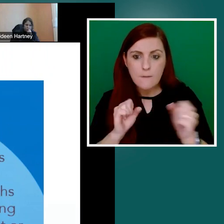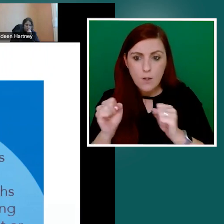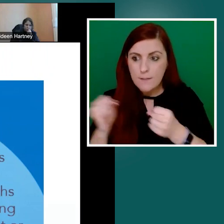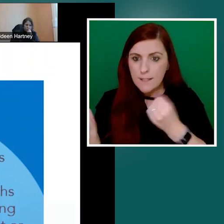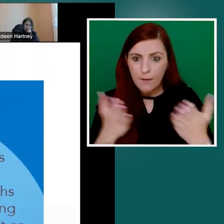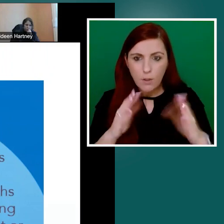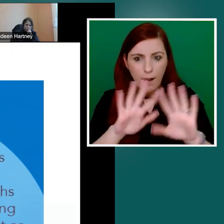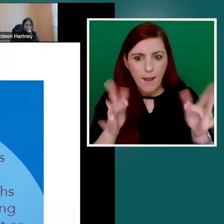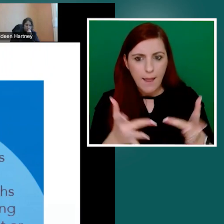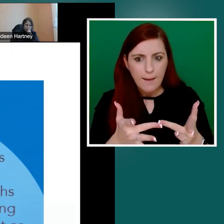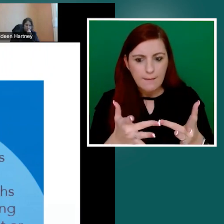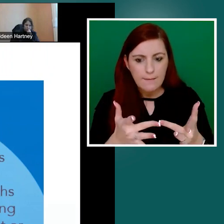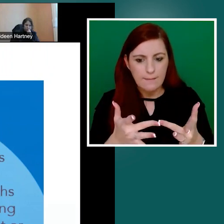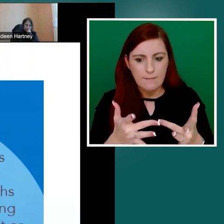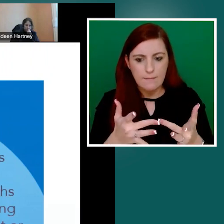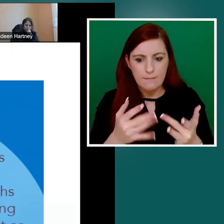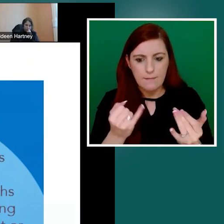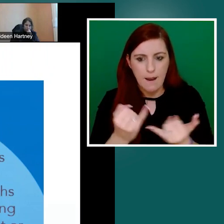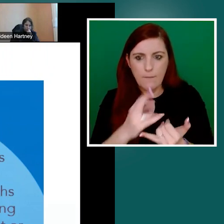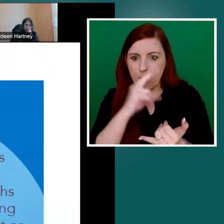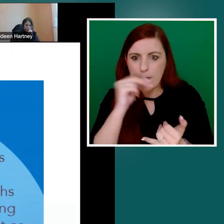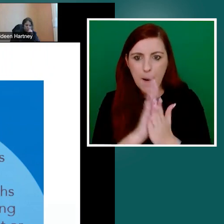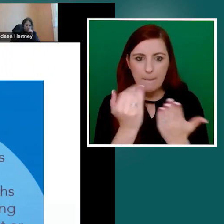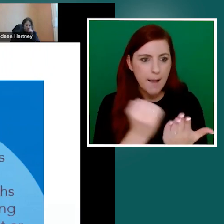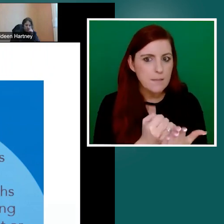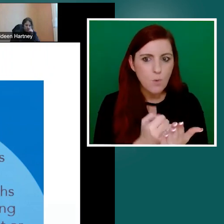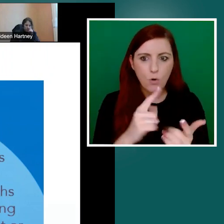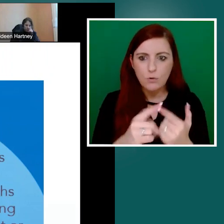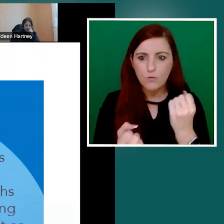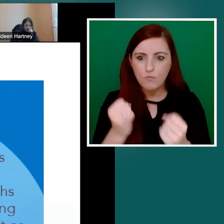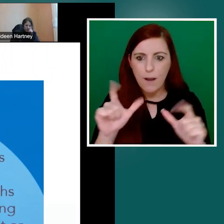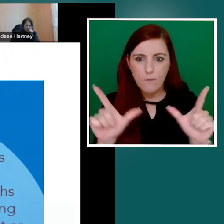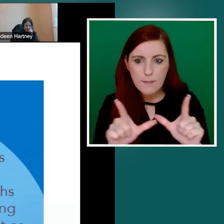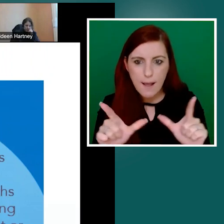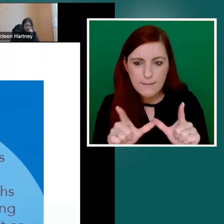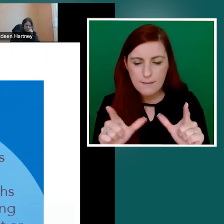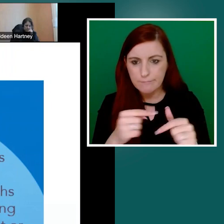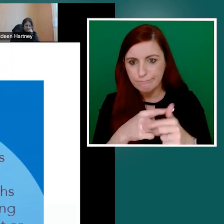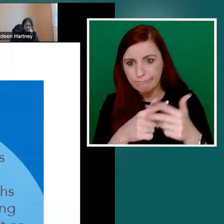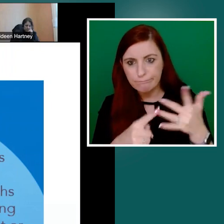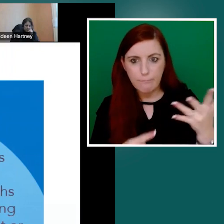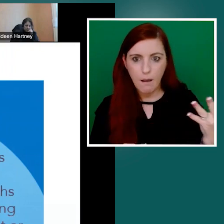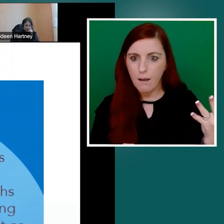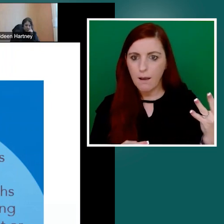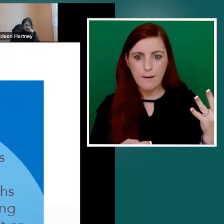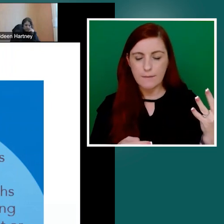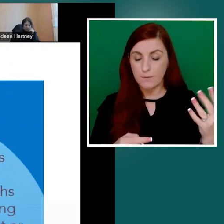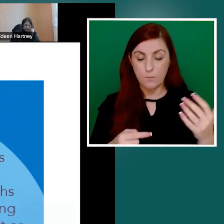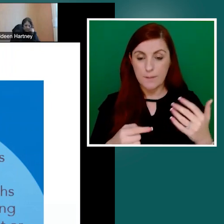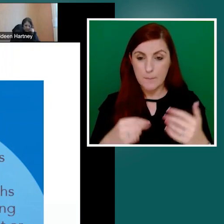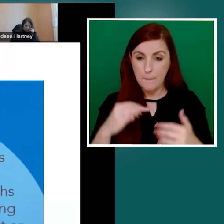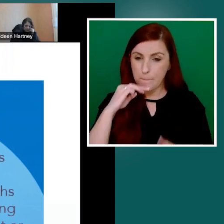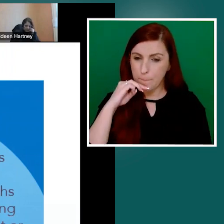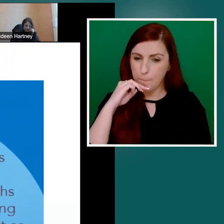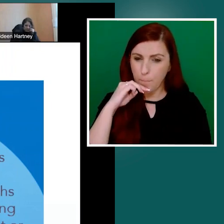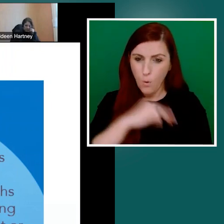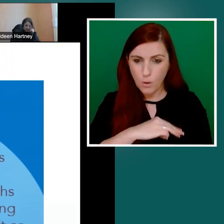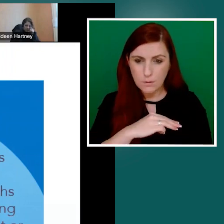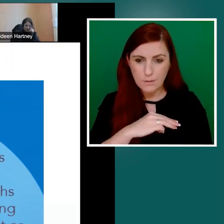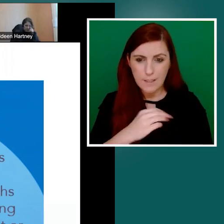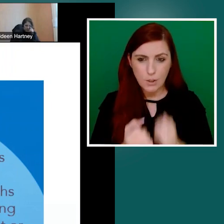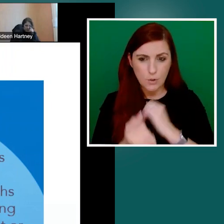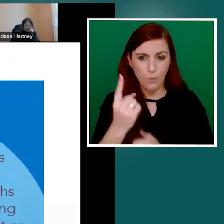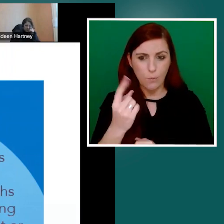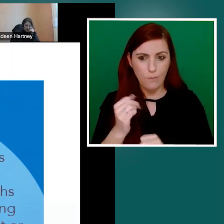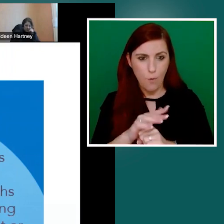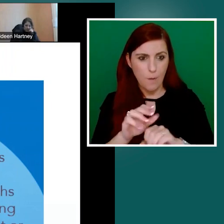online, such as your passport or your driver's license or banking. So this is hugely significant for individuals